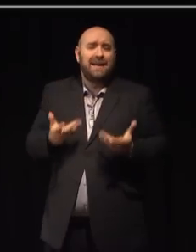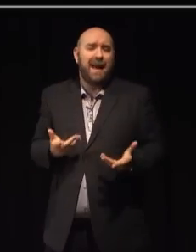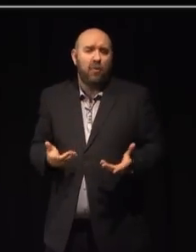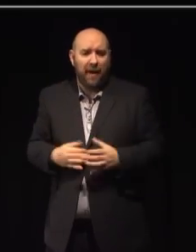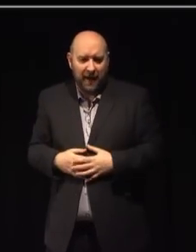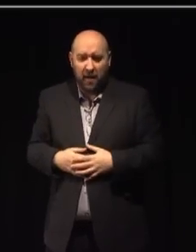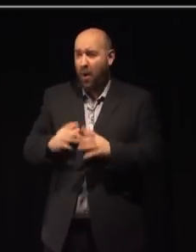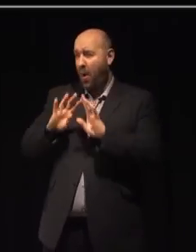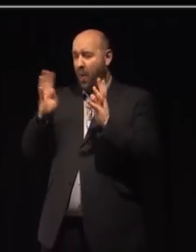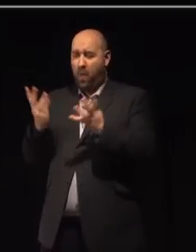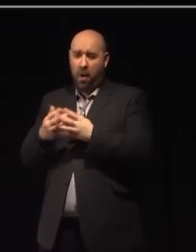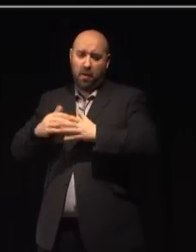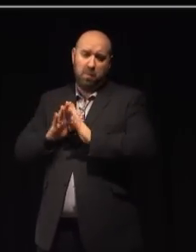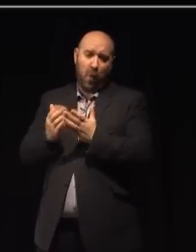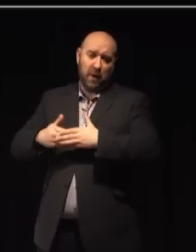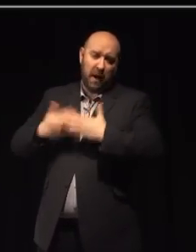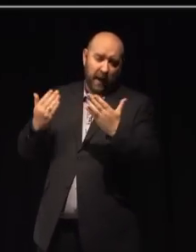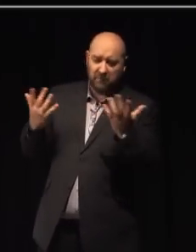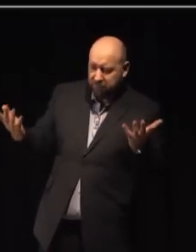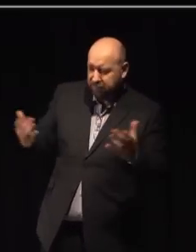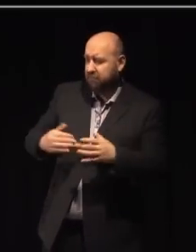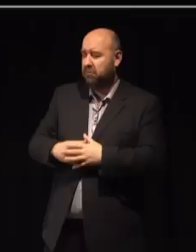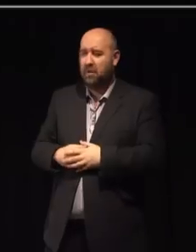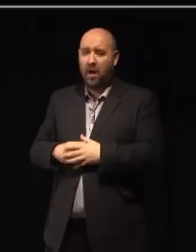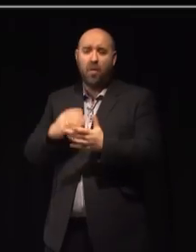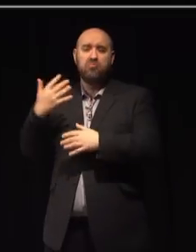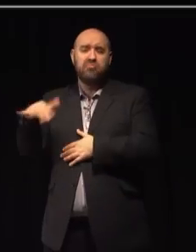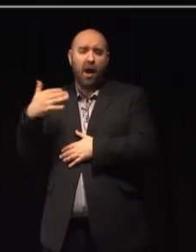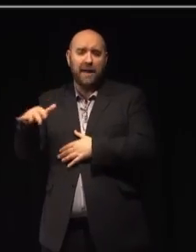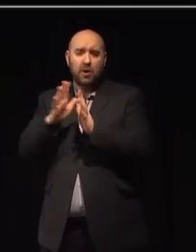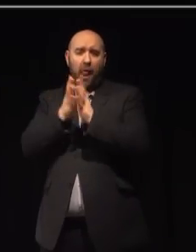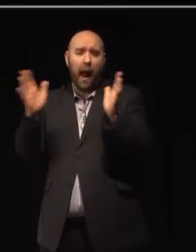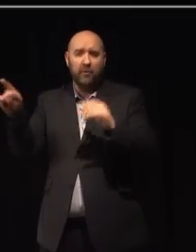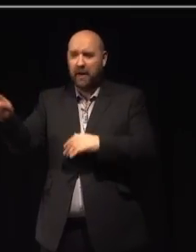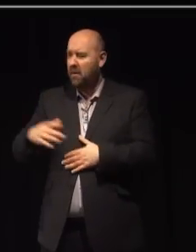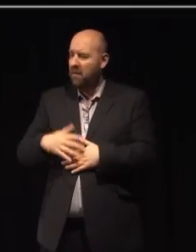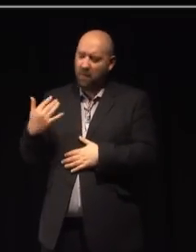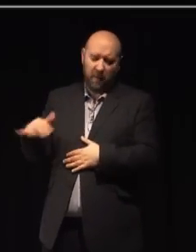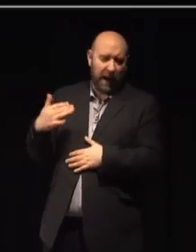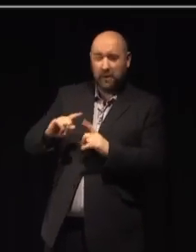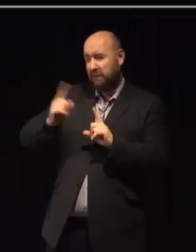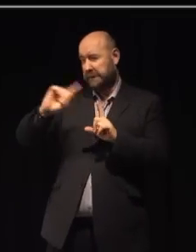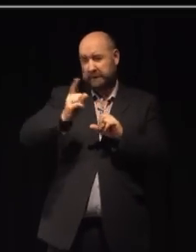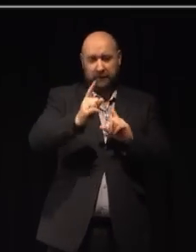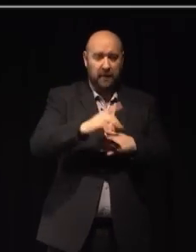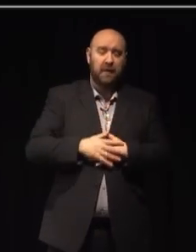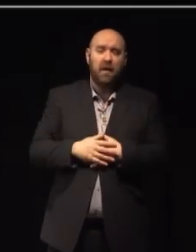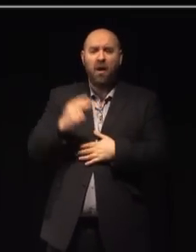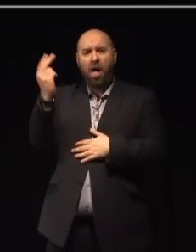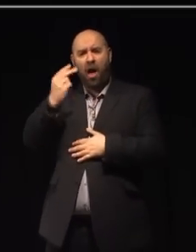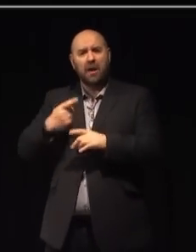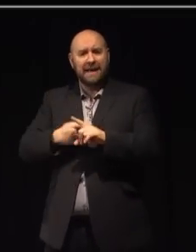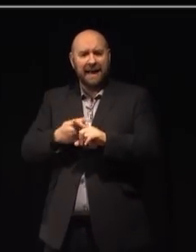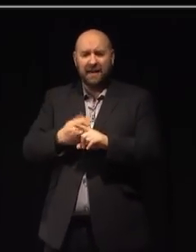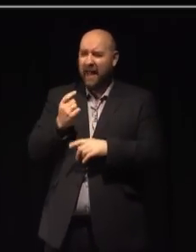inspirational team at Brighton's Jubilee Library. It's all emphasised to me how the arts in England make up an extraordinary